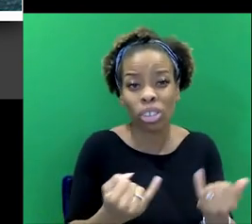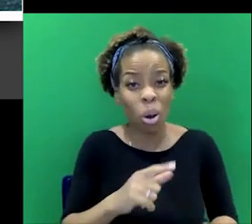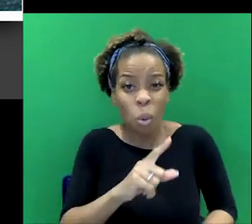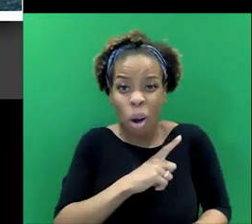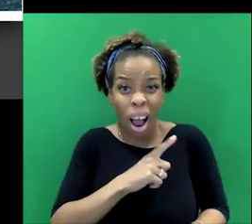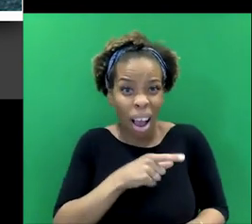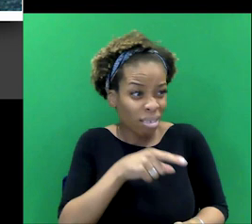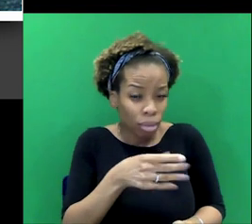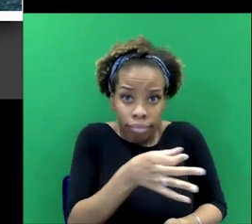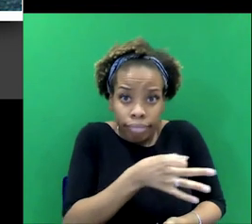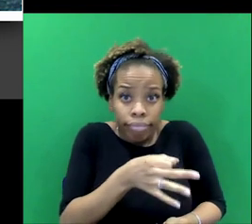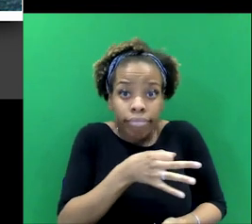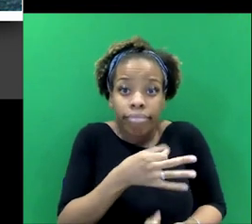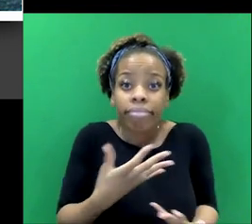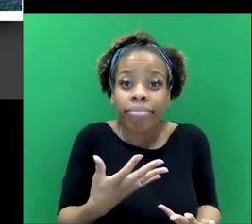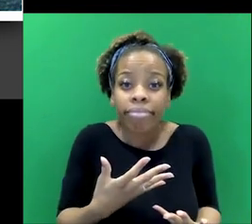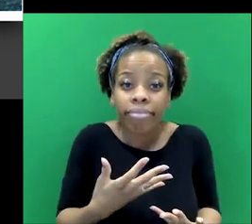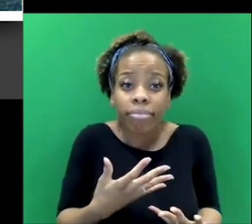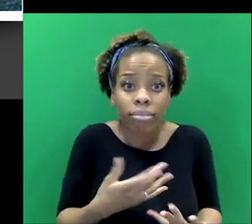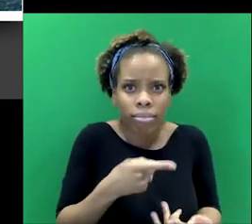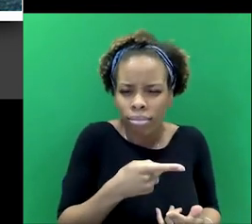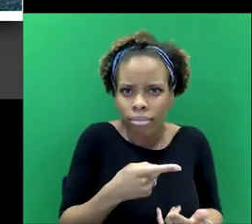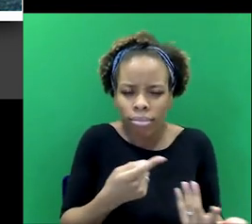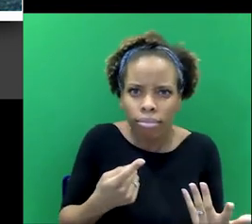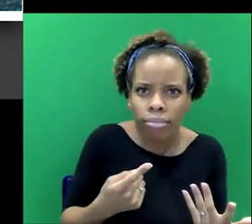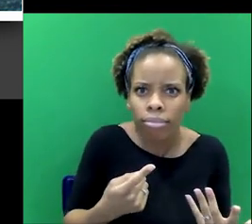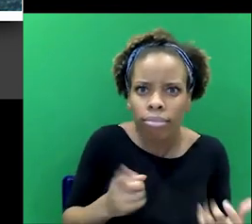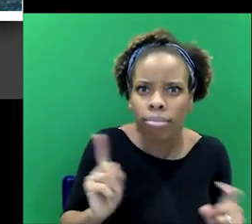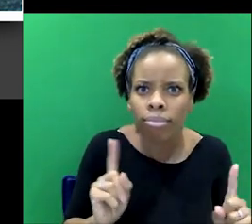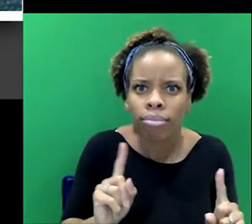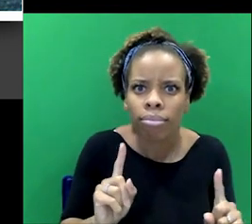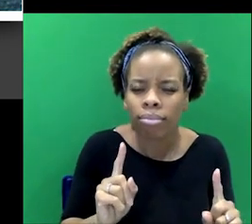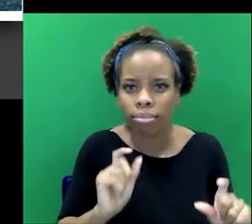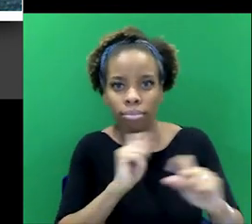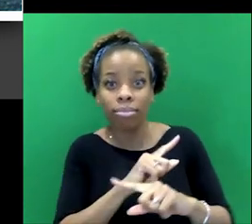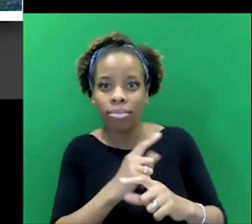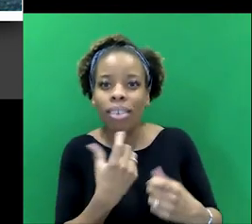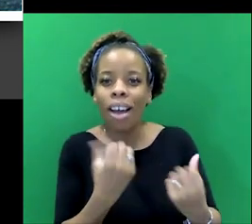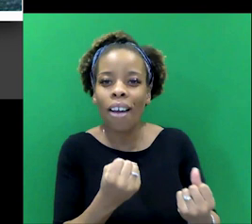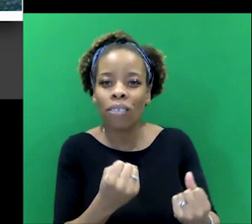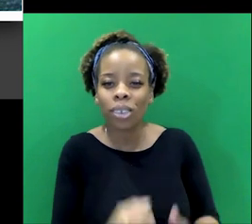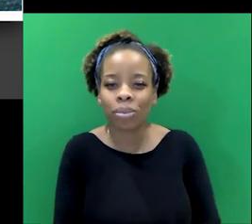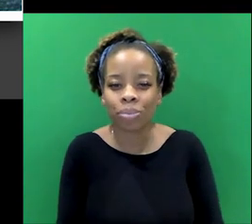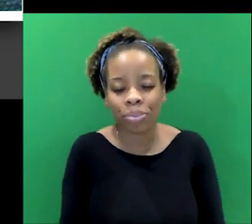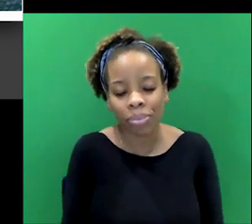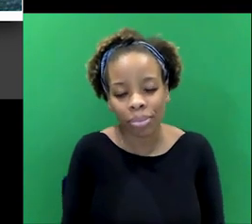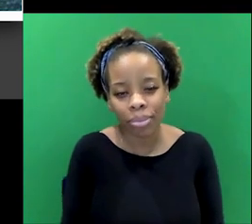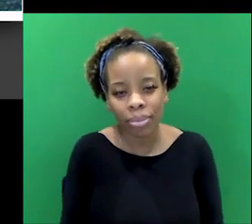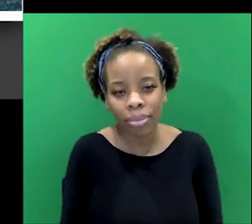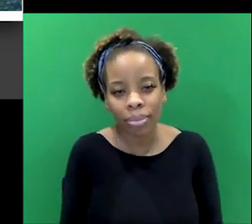being a rural enclave. But they've never seen, you know, something like this. Claire, reading about,